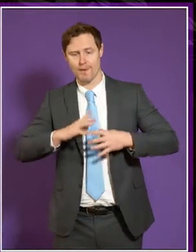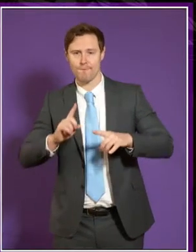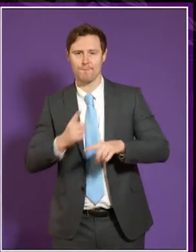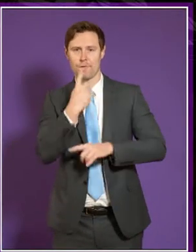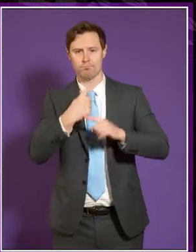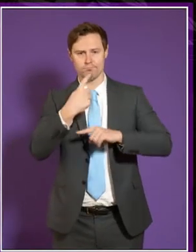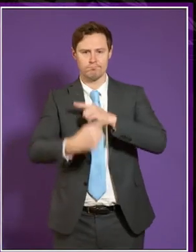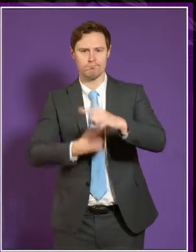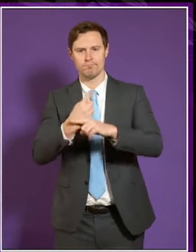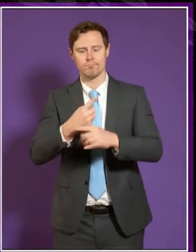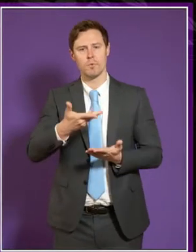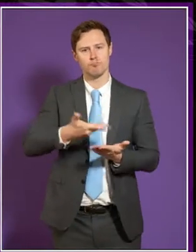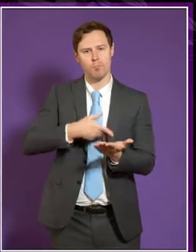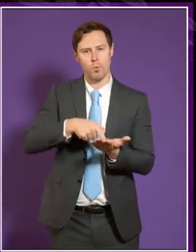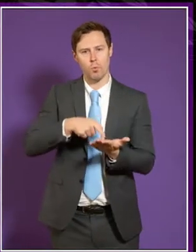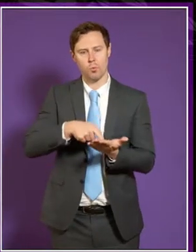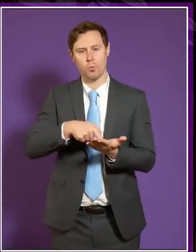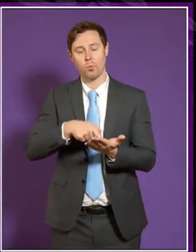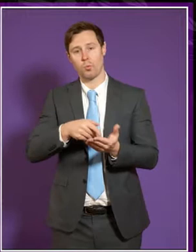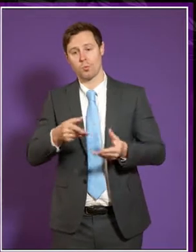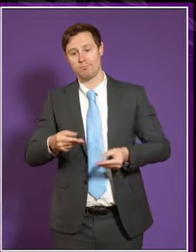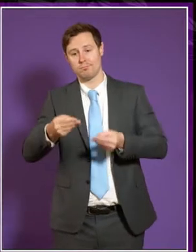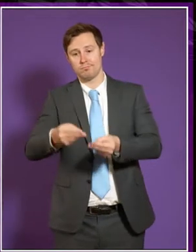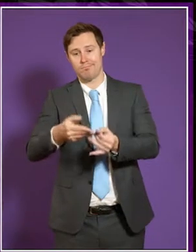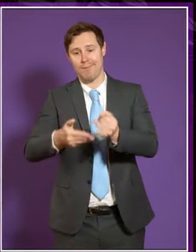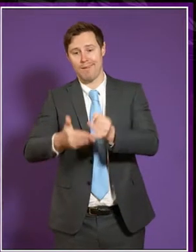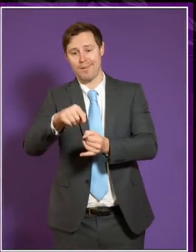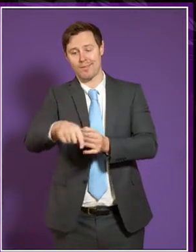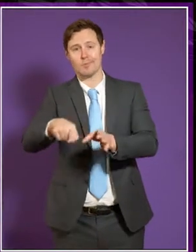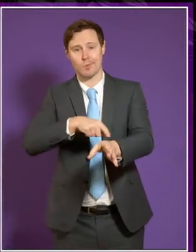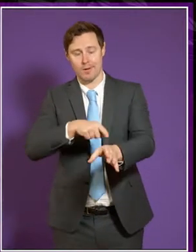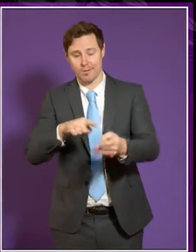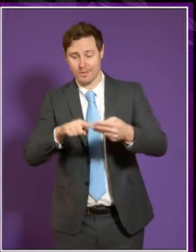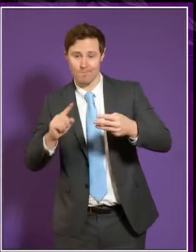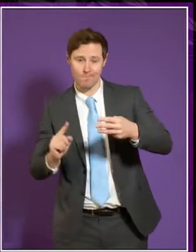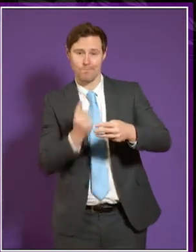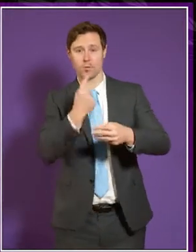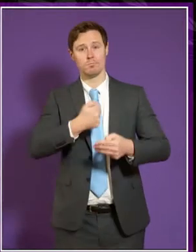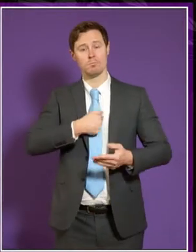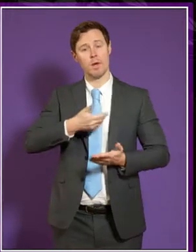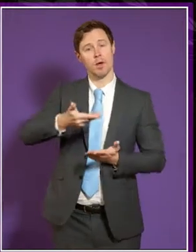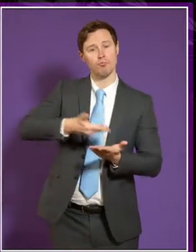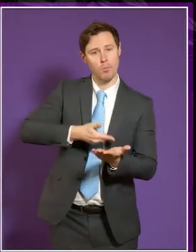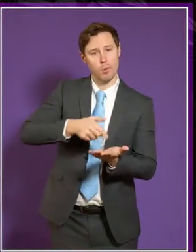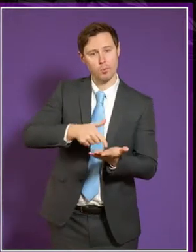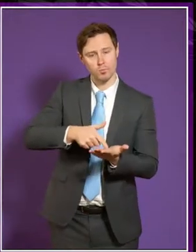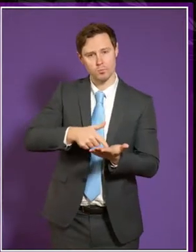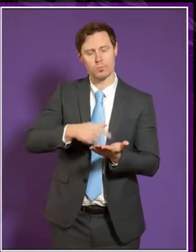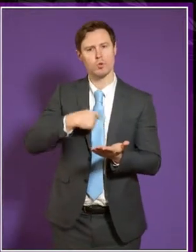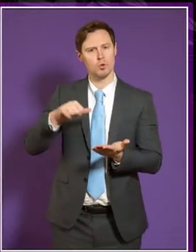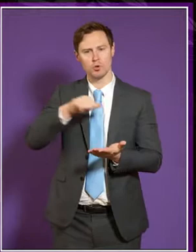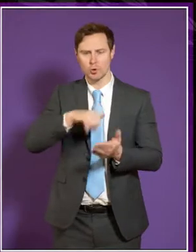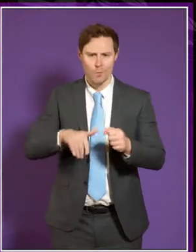which is due at the end of the year. As it's my first report, I decided it should be relatively